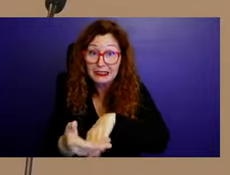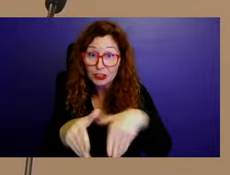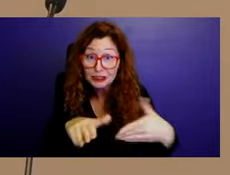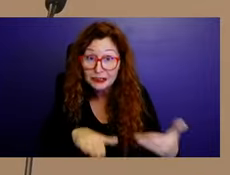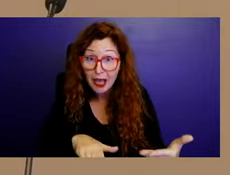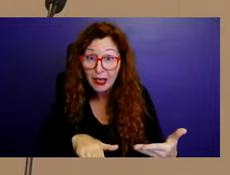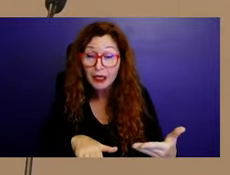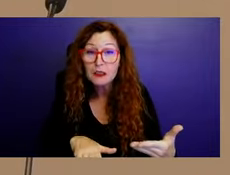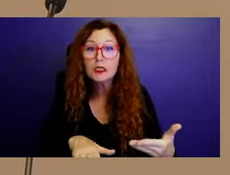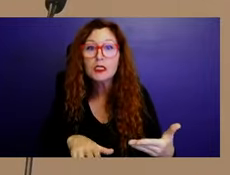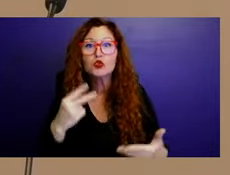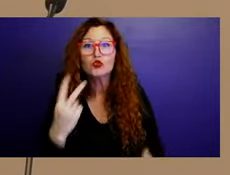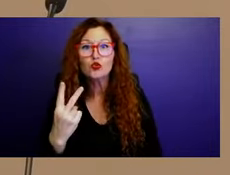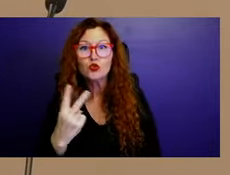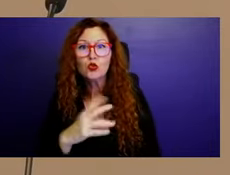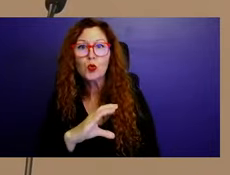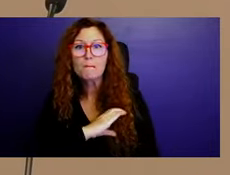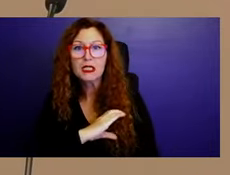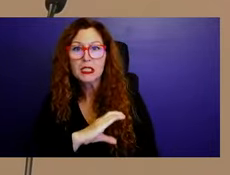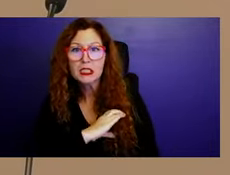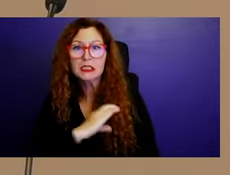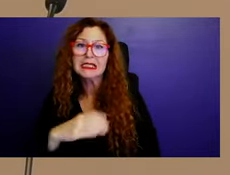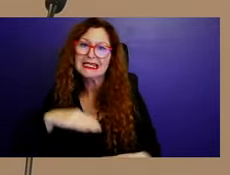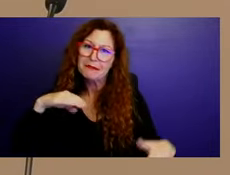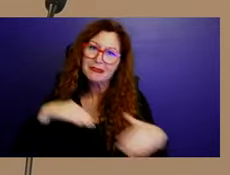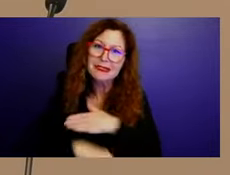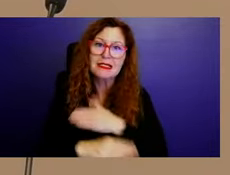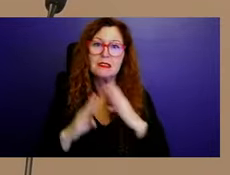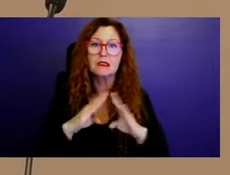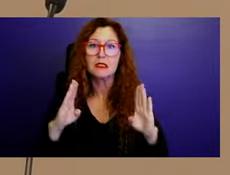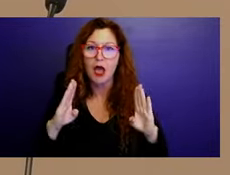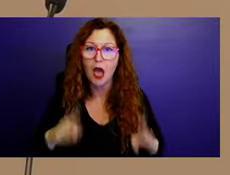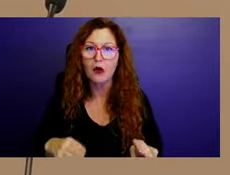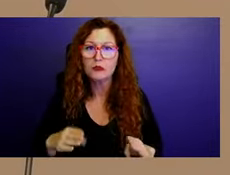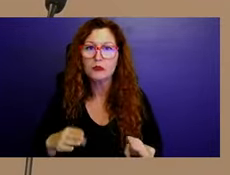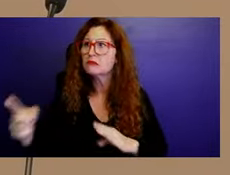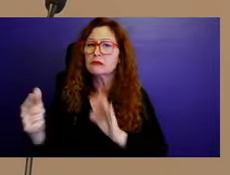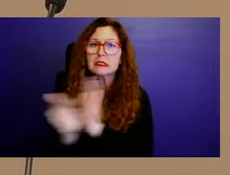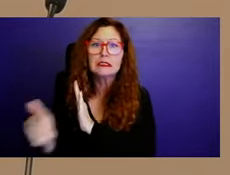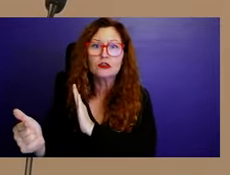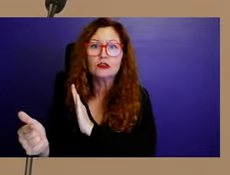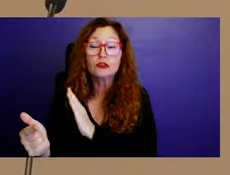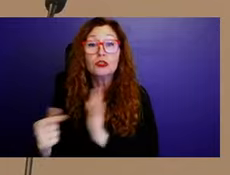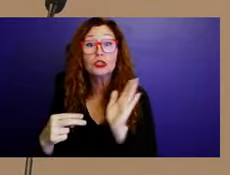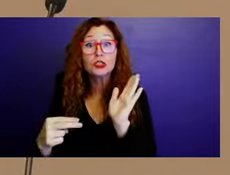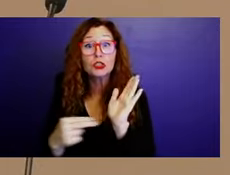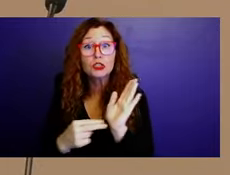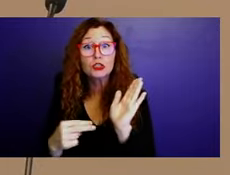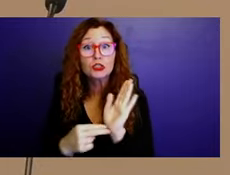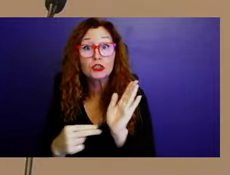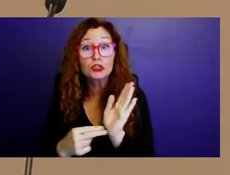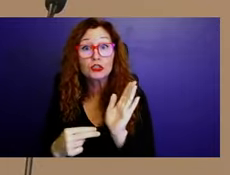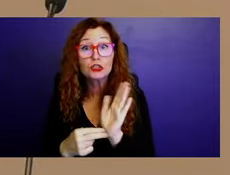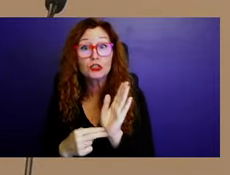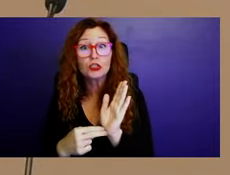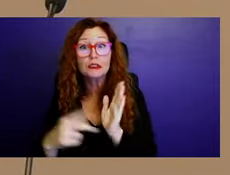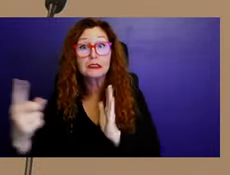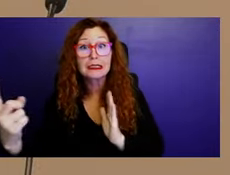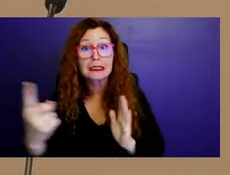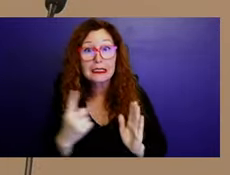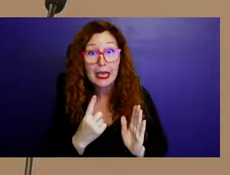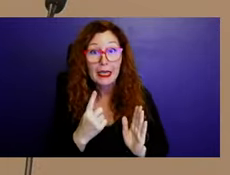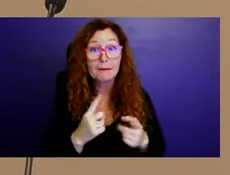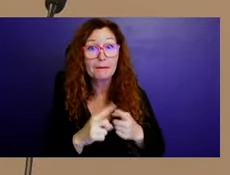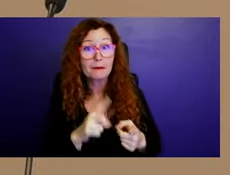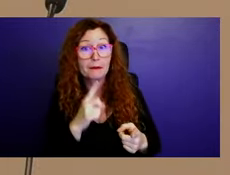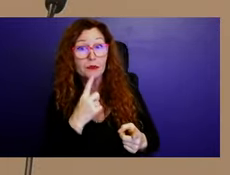nurse, the hospice nurse, had come to pronounce her dead, but found out that there was no DNR. My daughter felt she was going to make it.